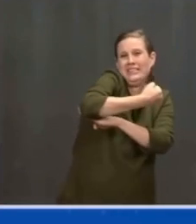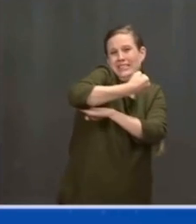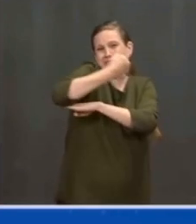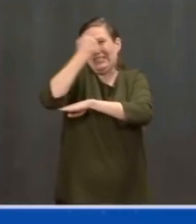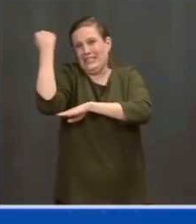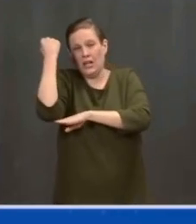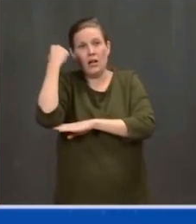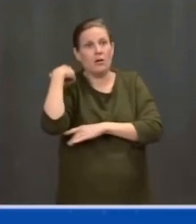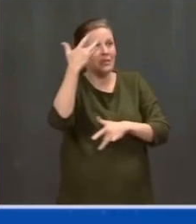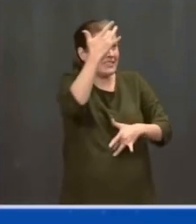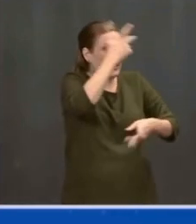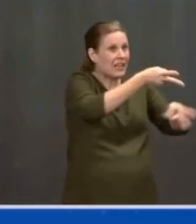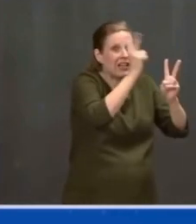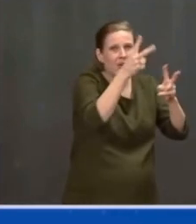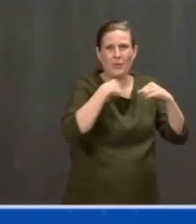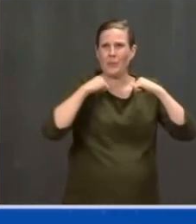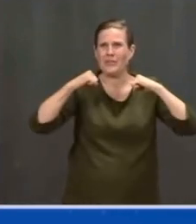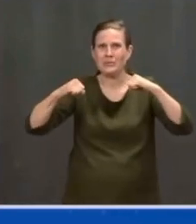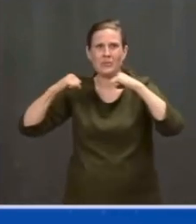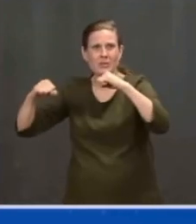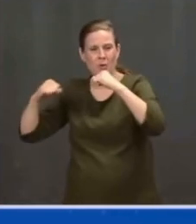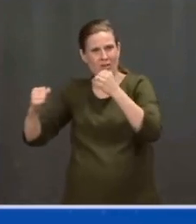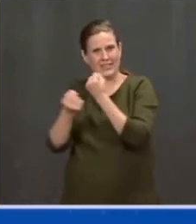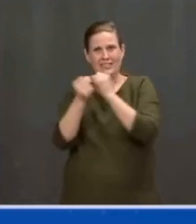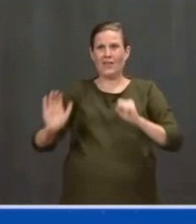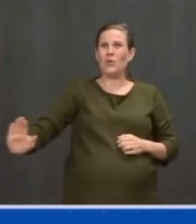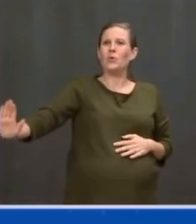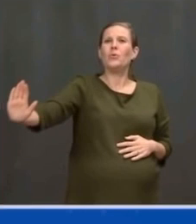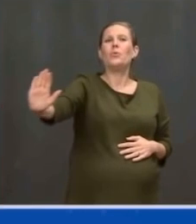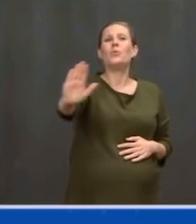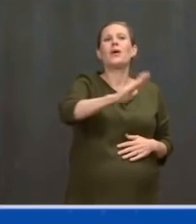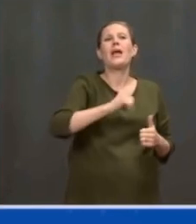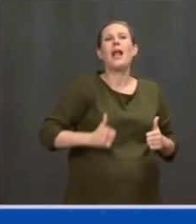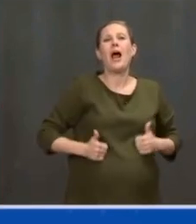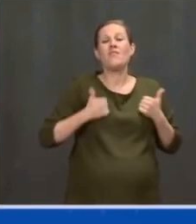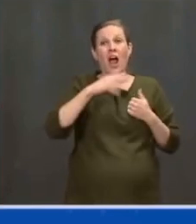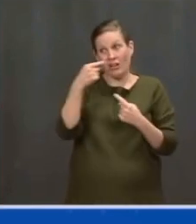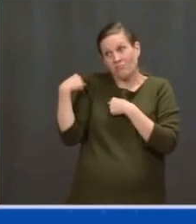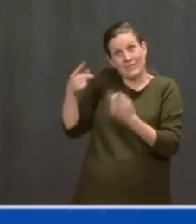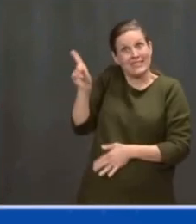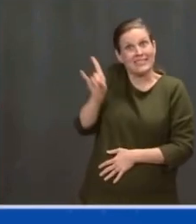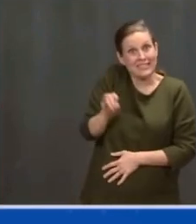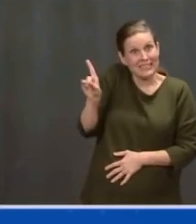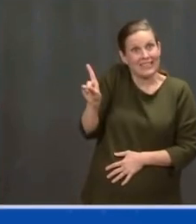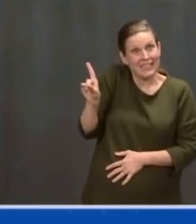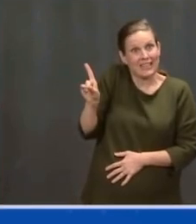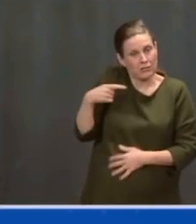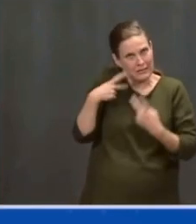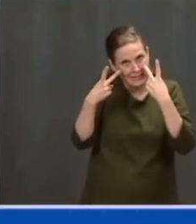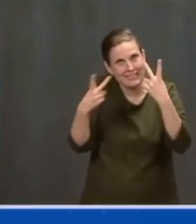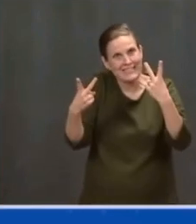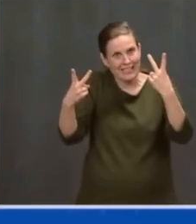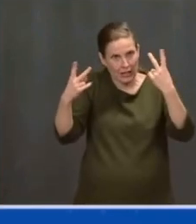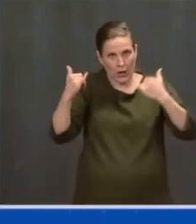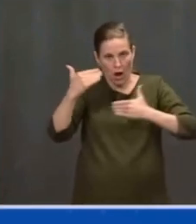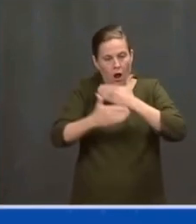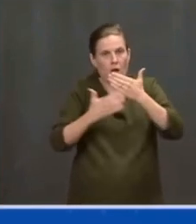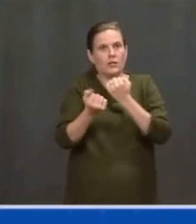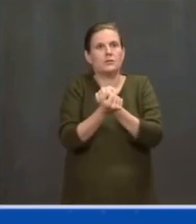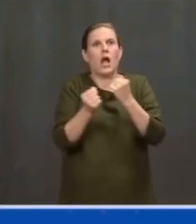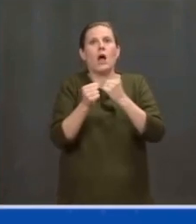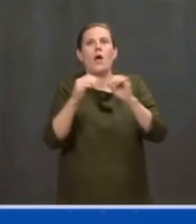what we did. We're beginning to see the results. We're on our way to having given